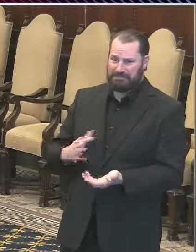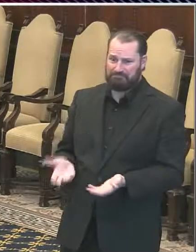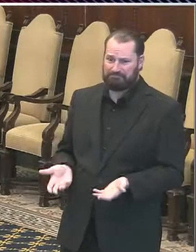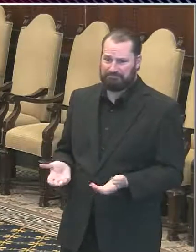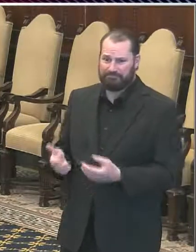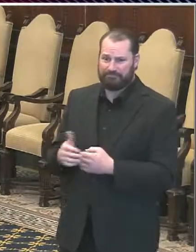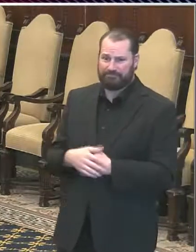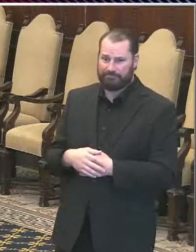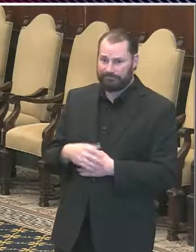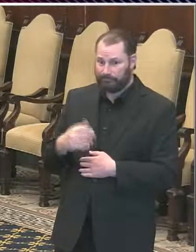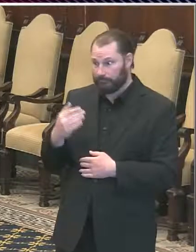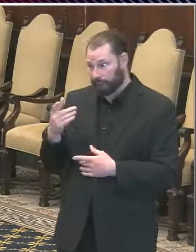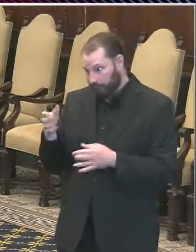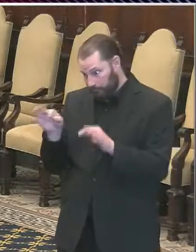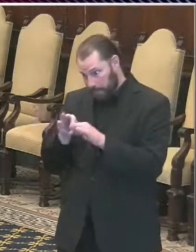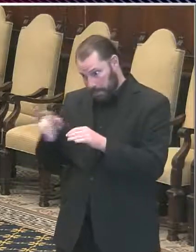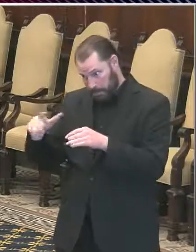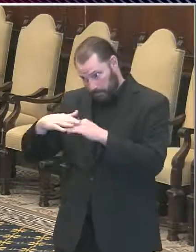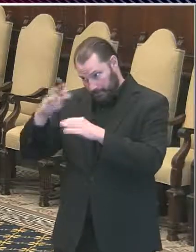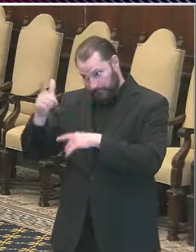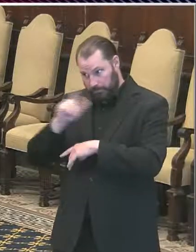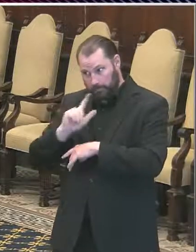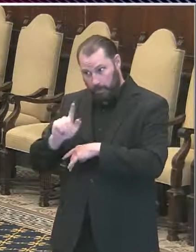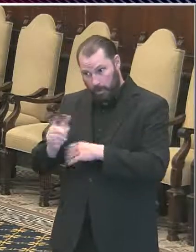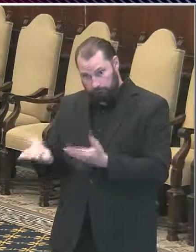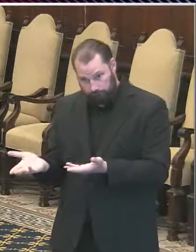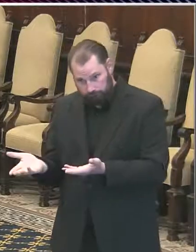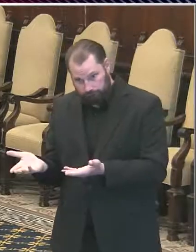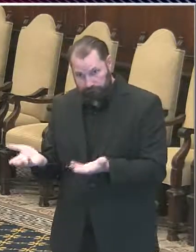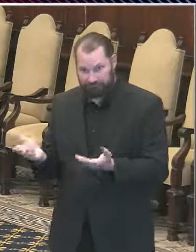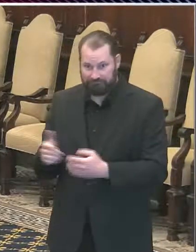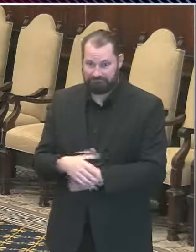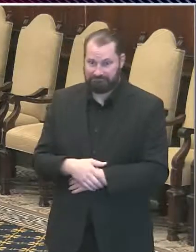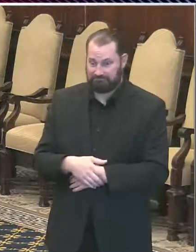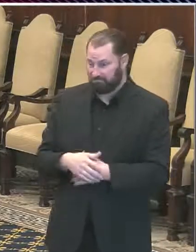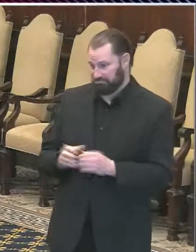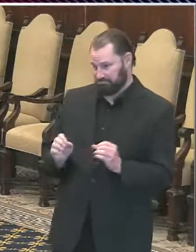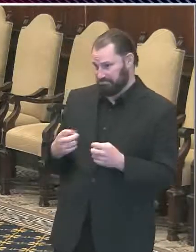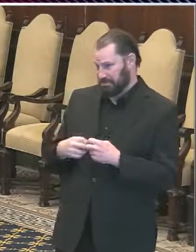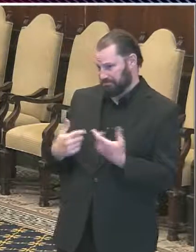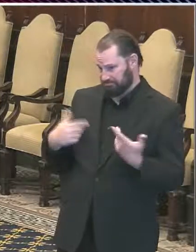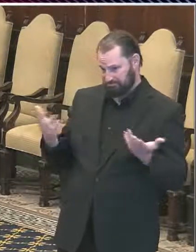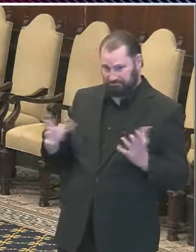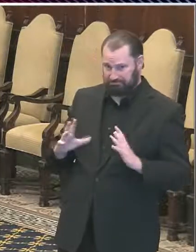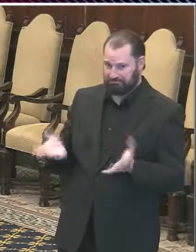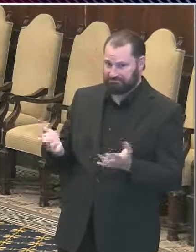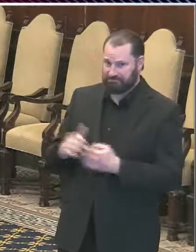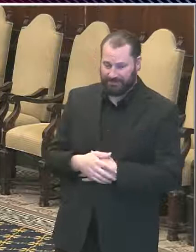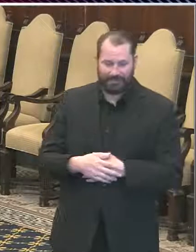over. and I see no problem with it. Okay. That's all I have. Thank you very much. Thank you.